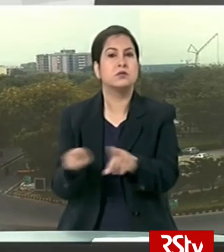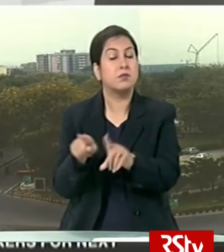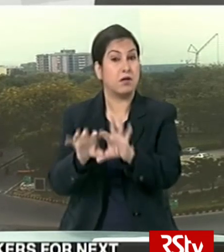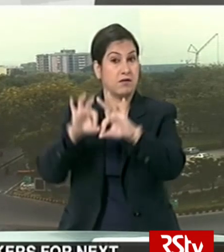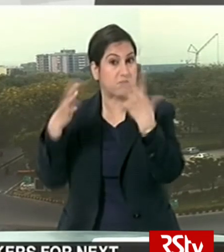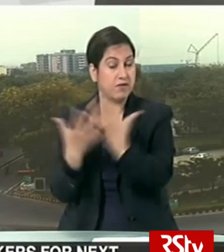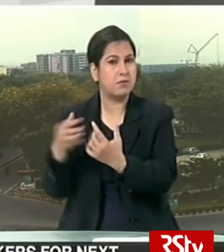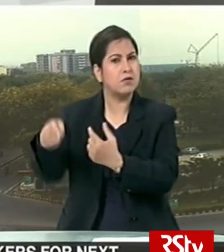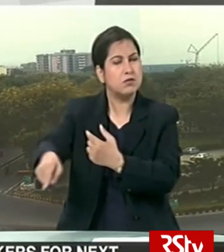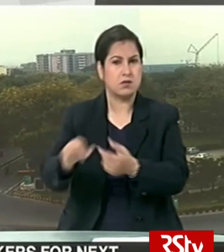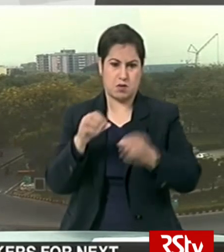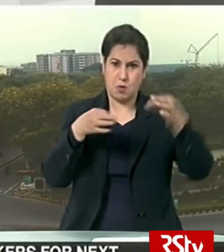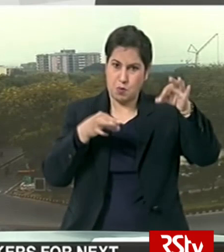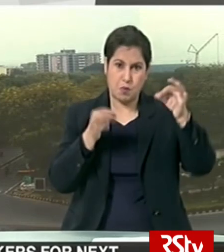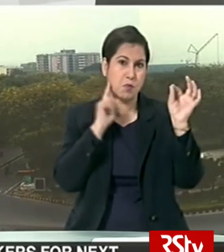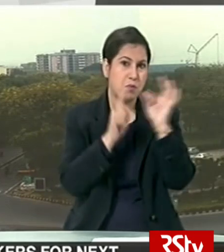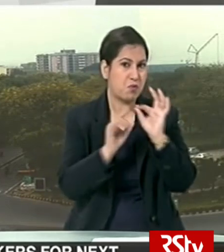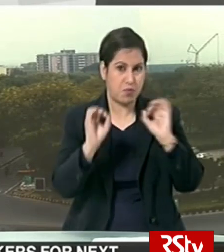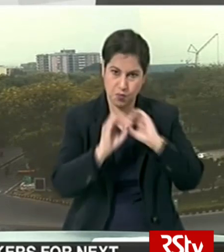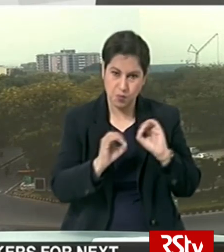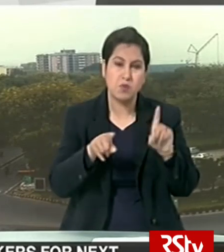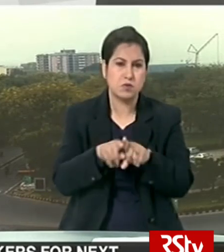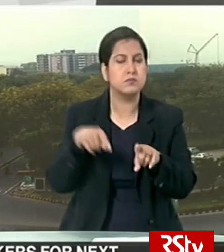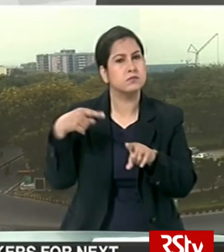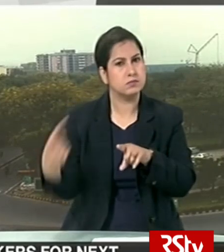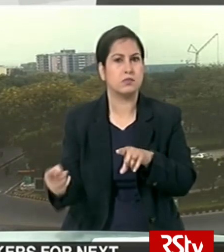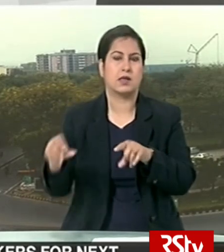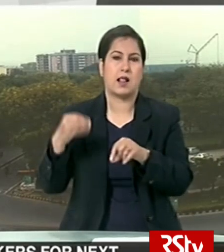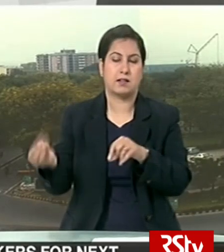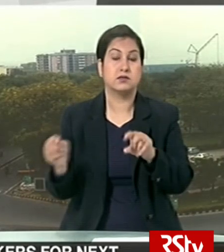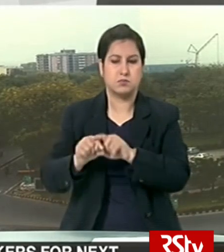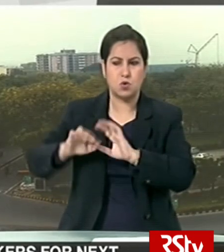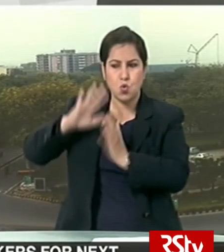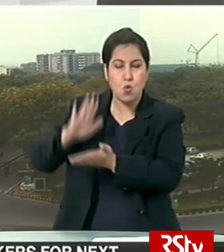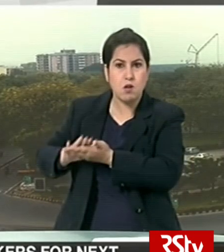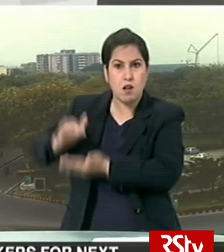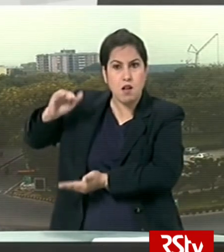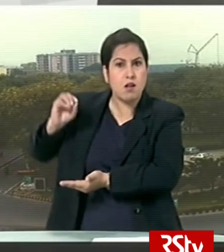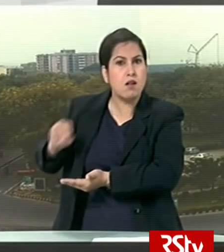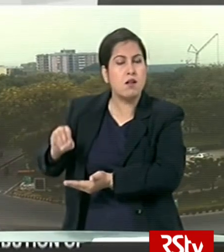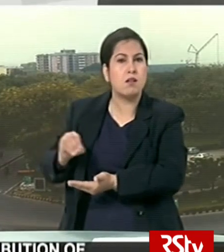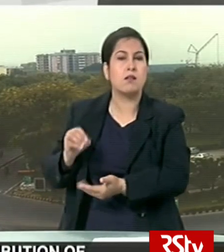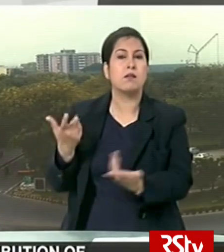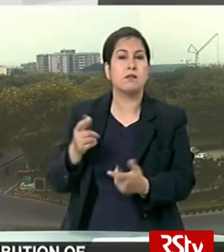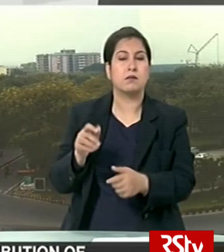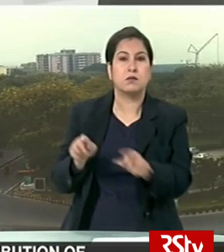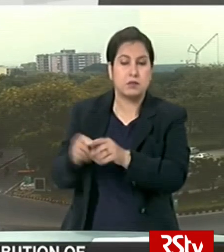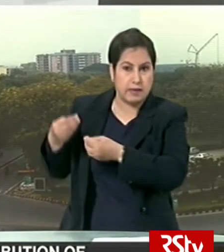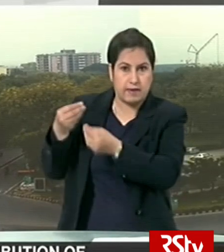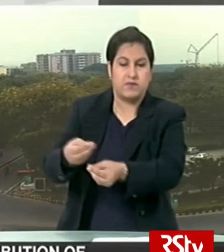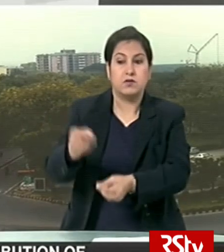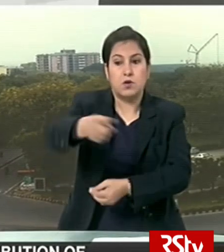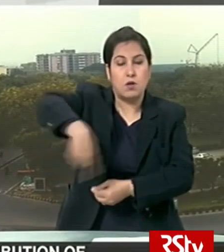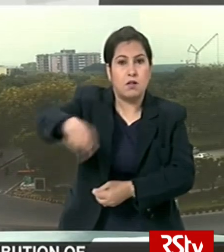the person is remaining without card he can also get it about eight crore migrants for whom